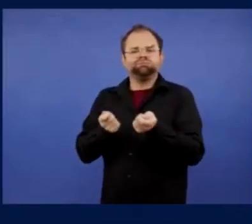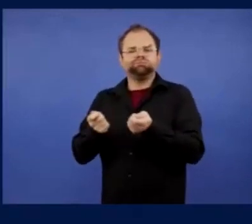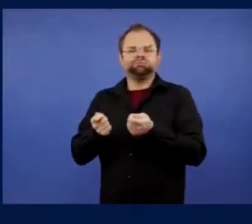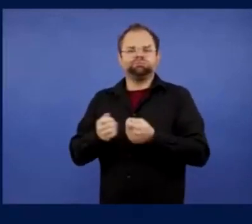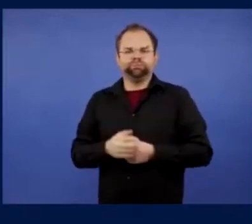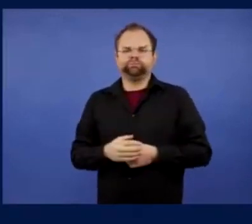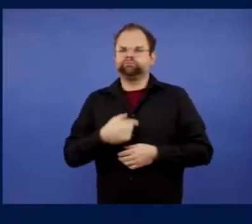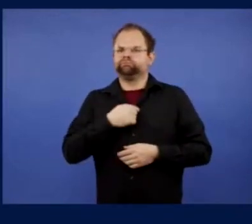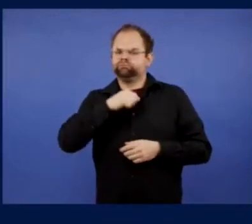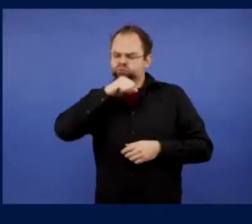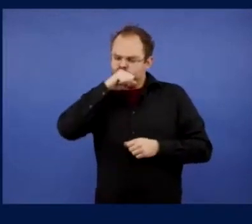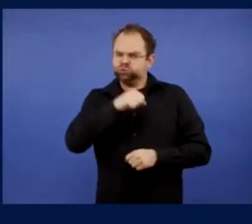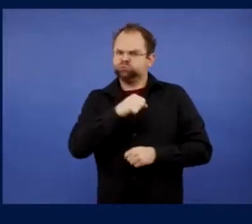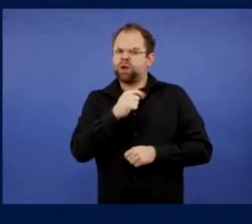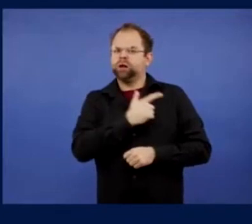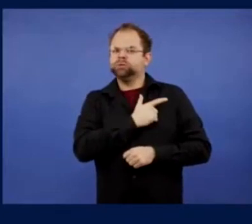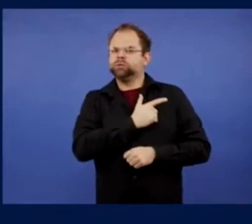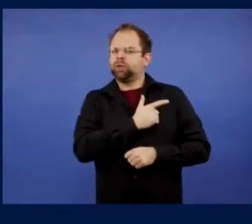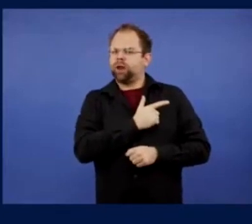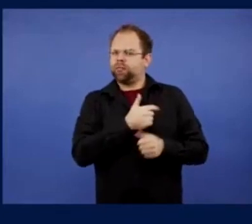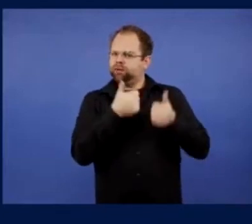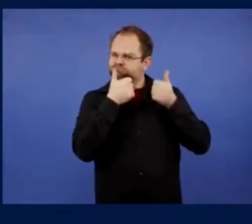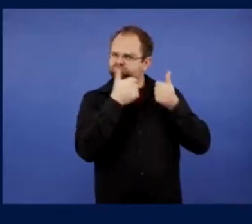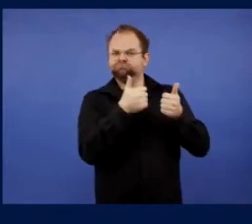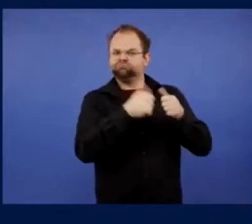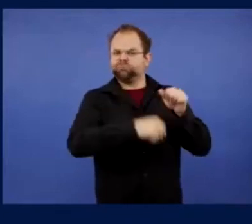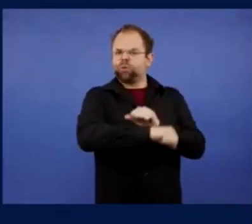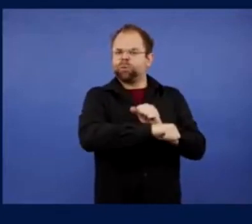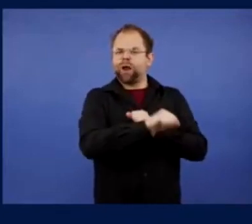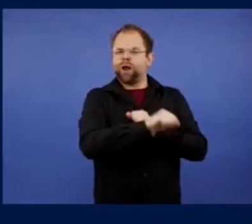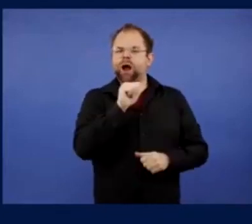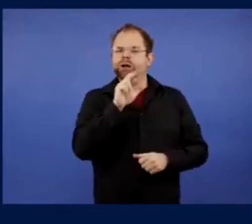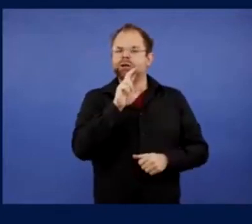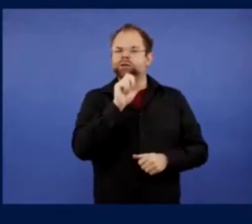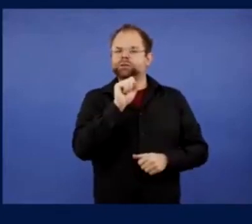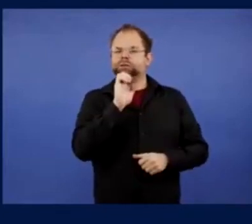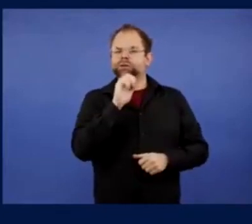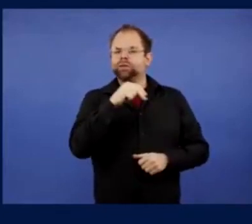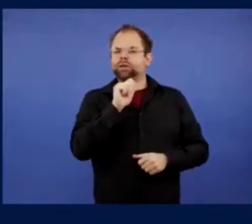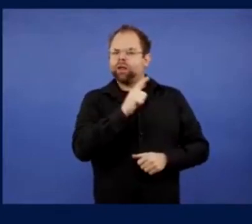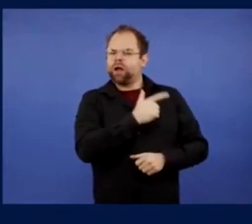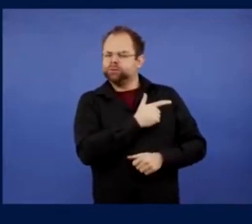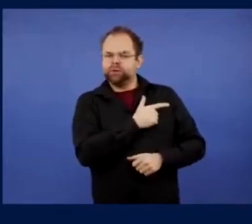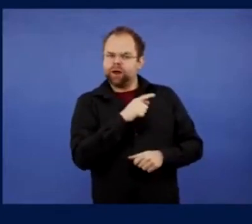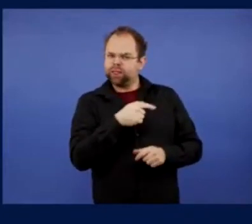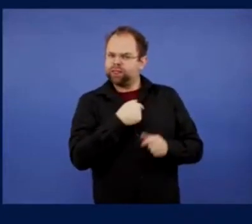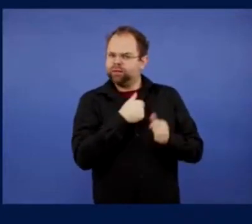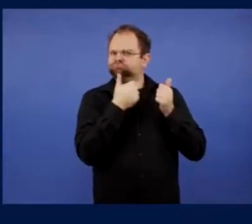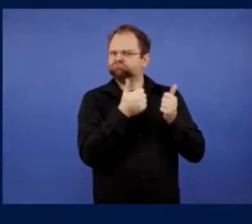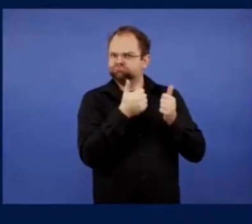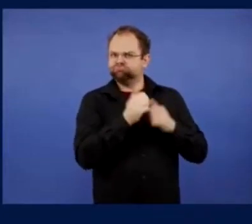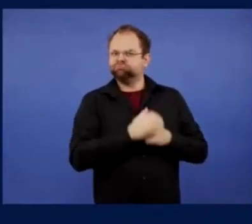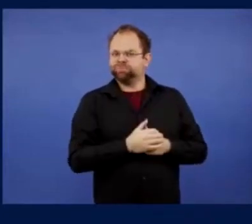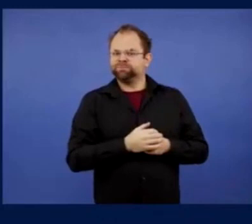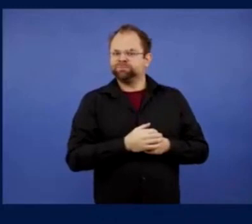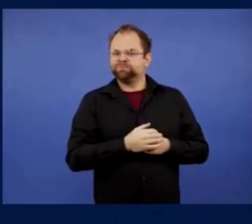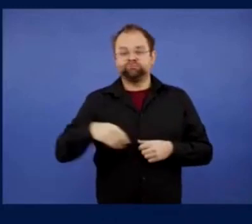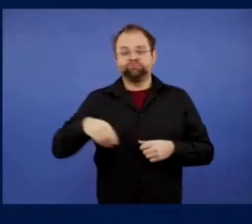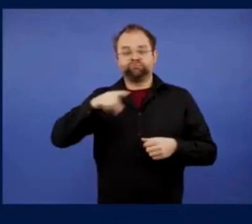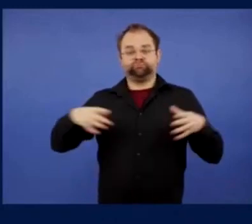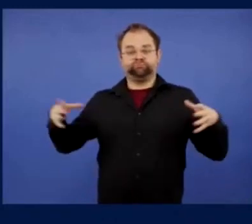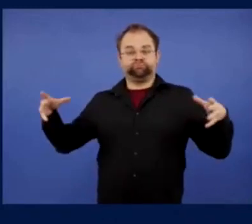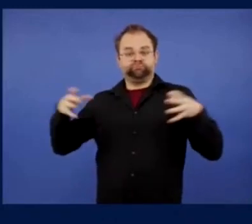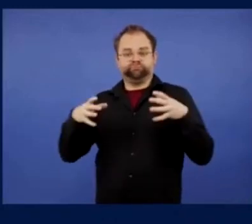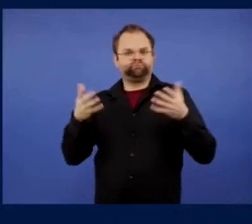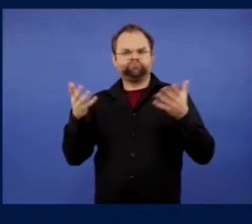it can be very different and has good and bad points compared to our wider number of supporters going